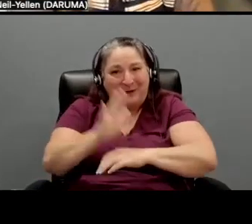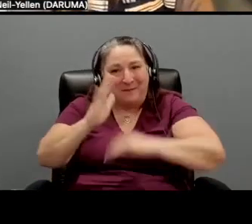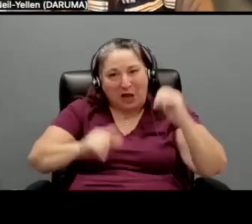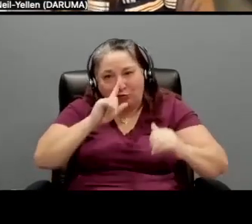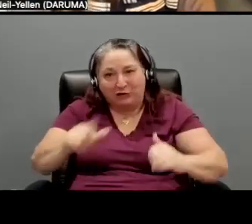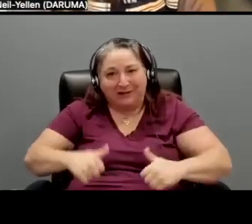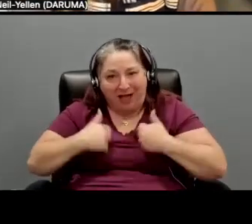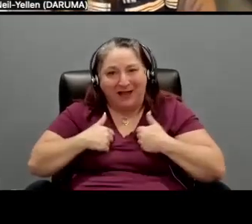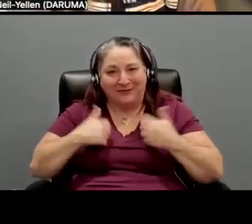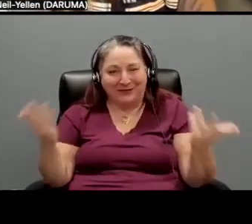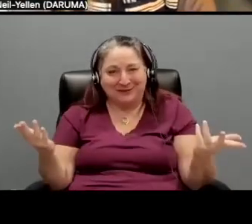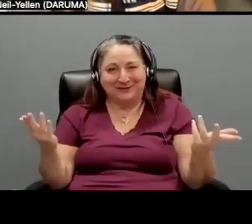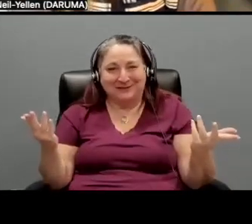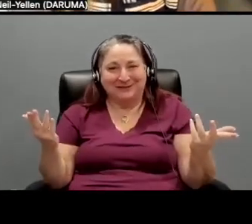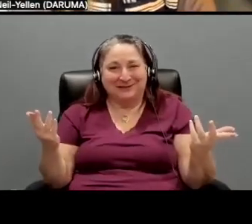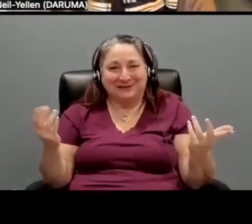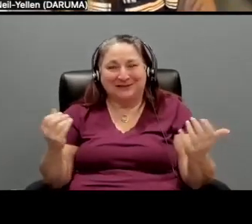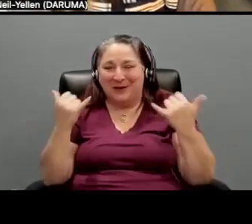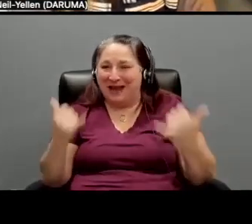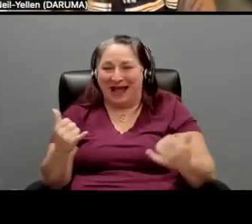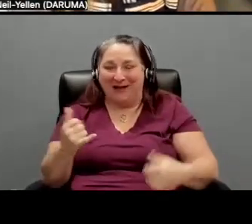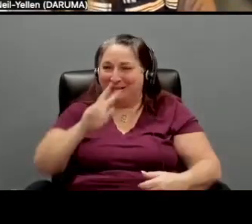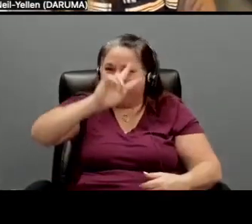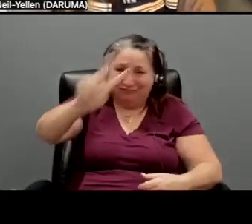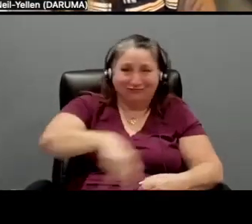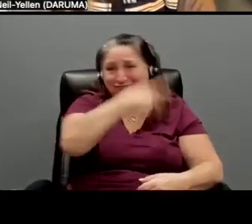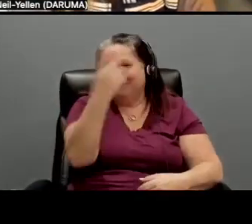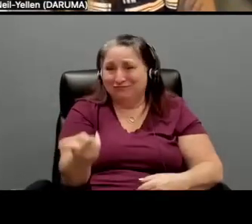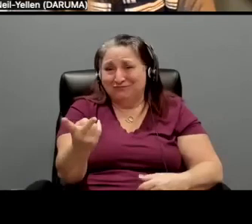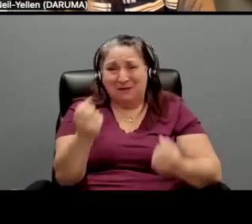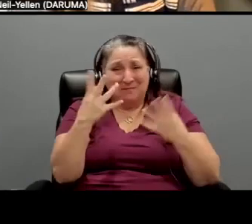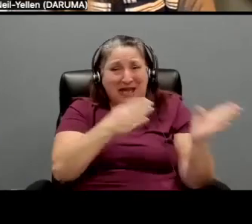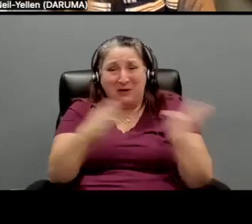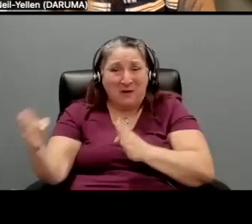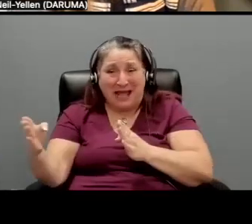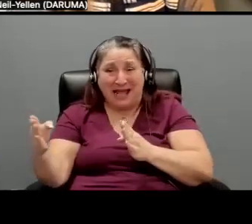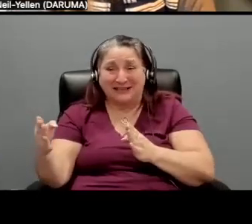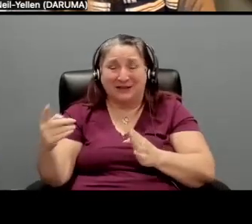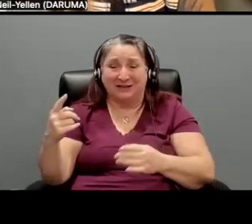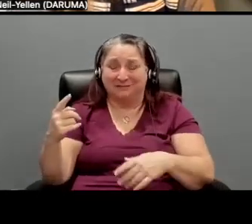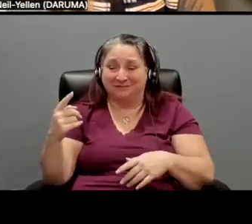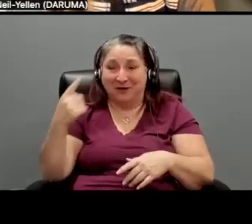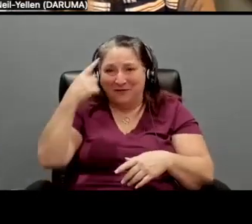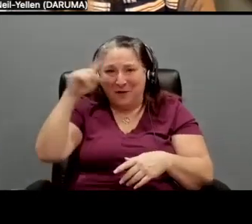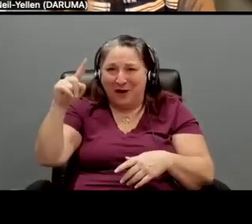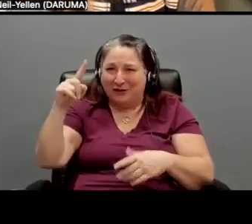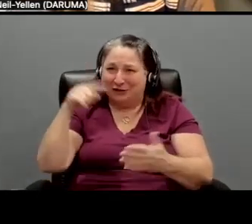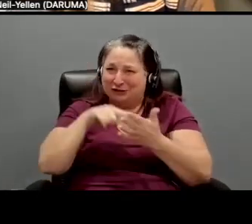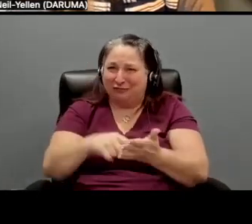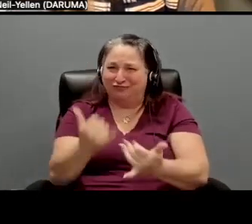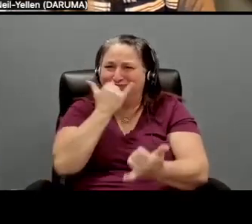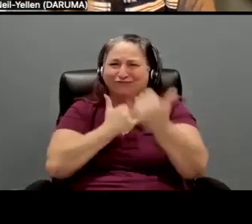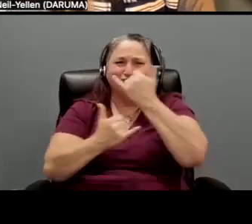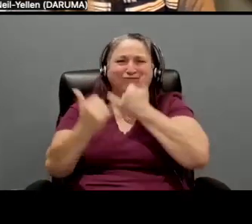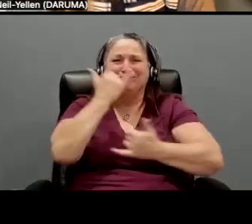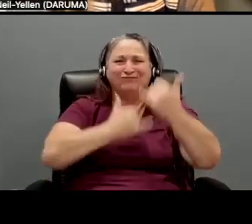Right. And so he's flipping, he flipped the coin in a lot of ways to prove, disprove all of these arguments that people